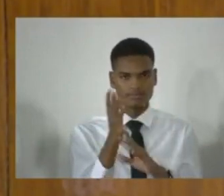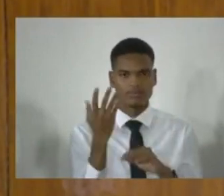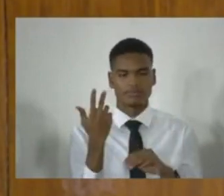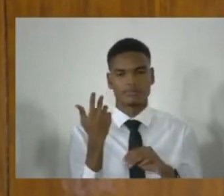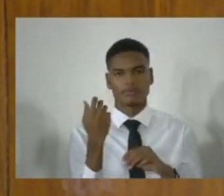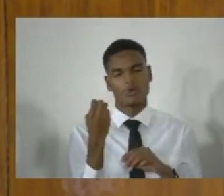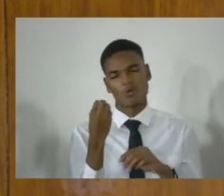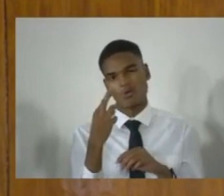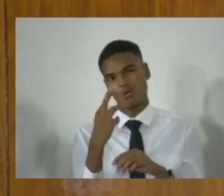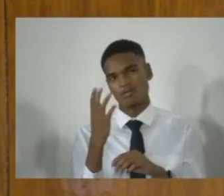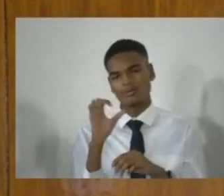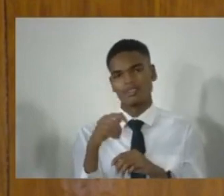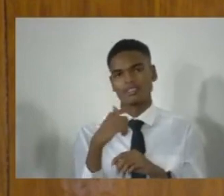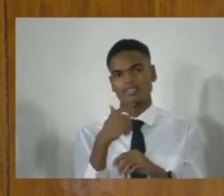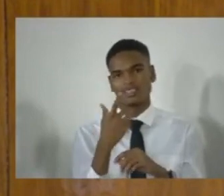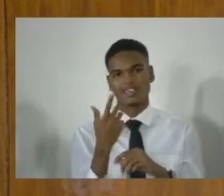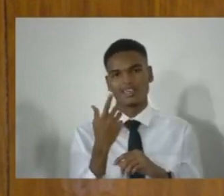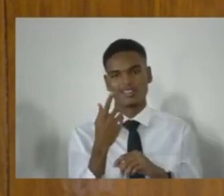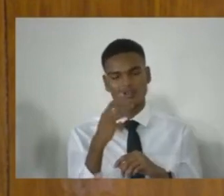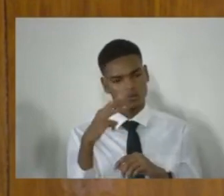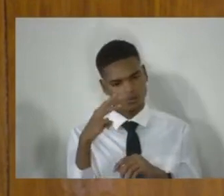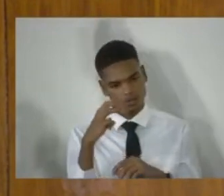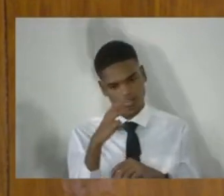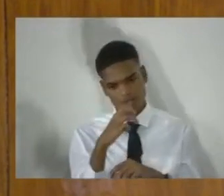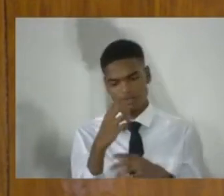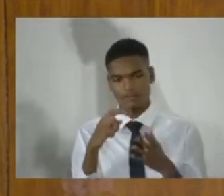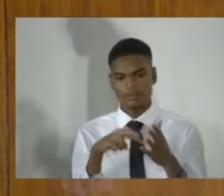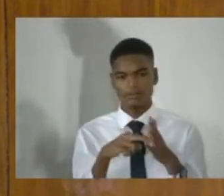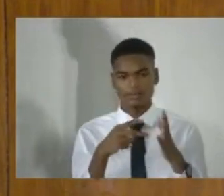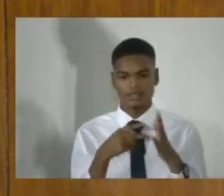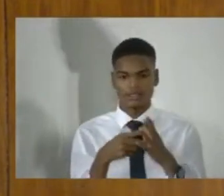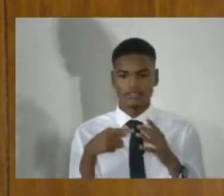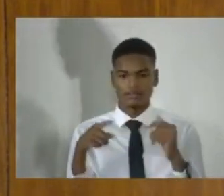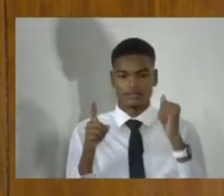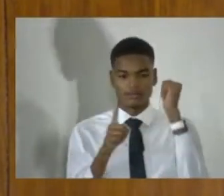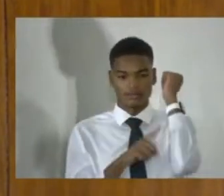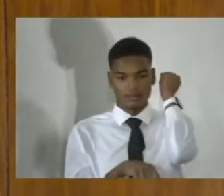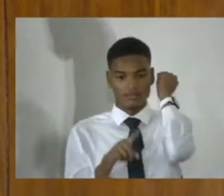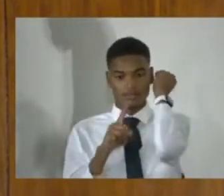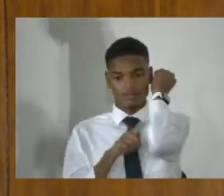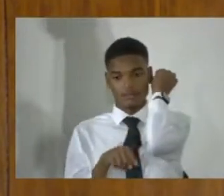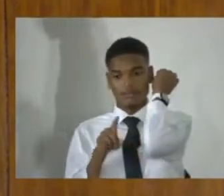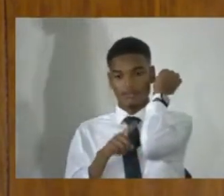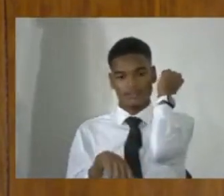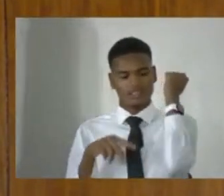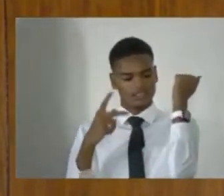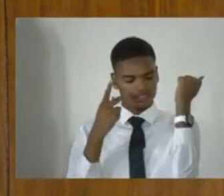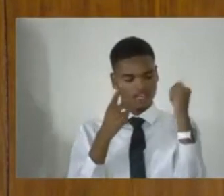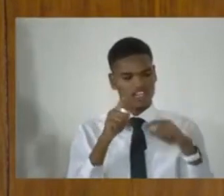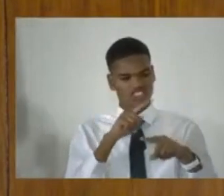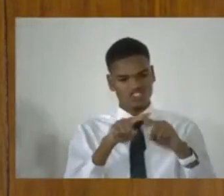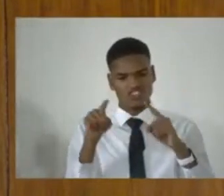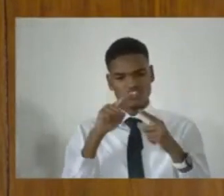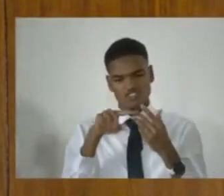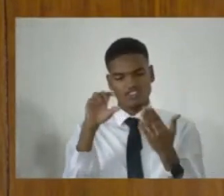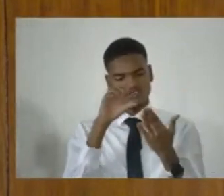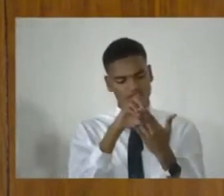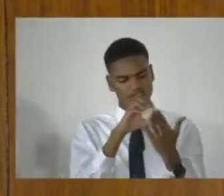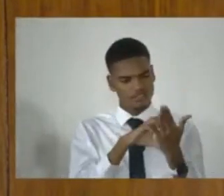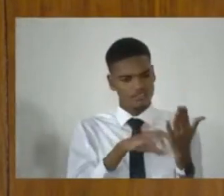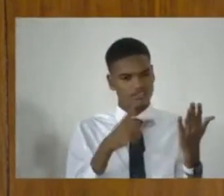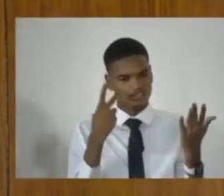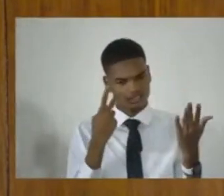the penalties in the act are applied across different sections. So, for example,